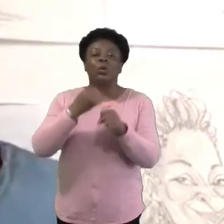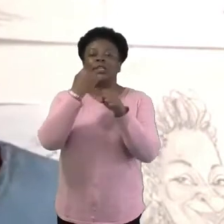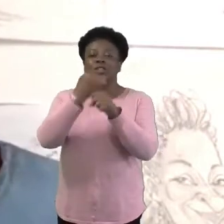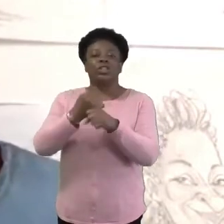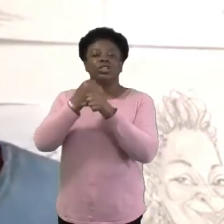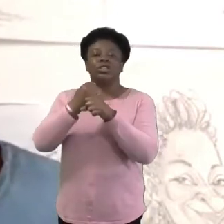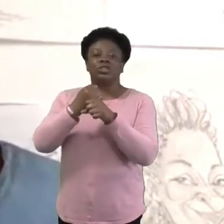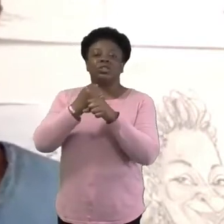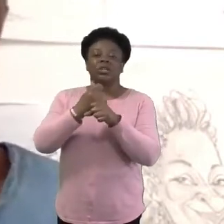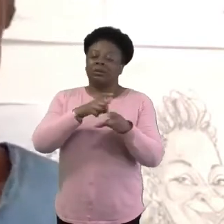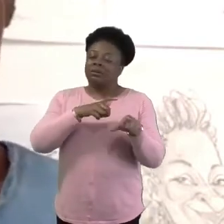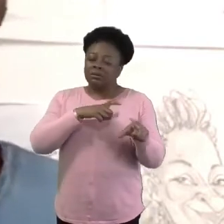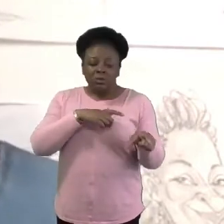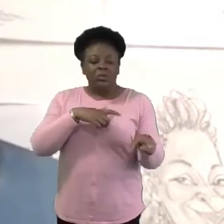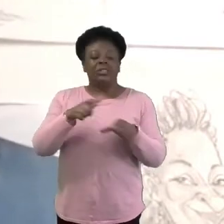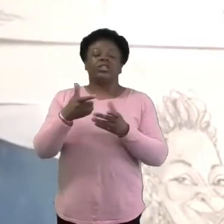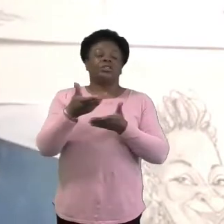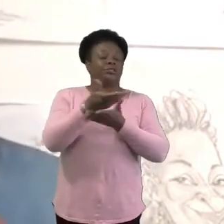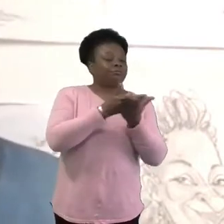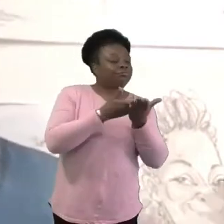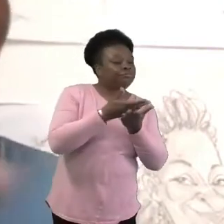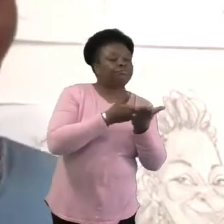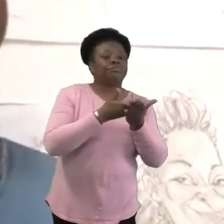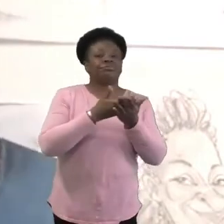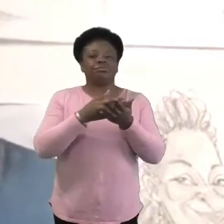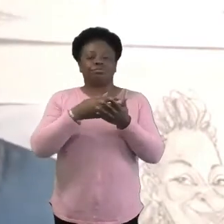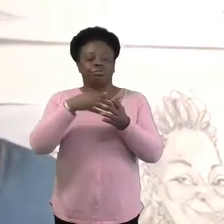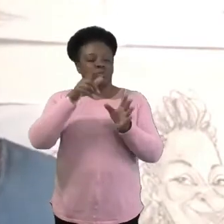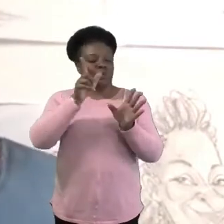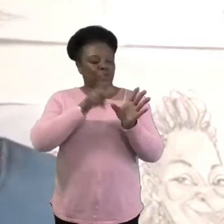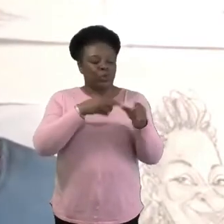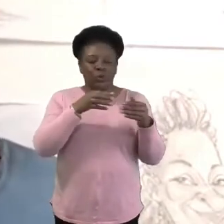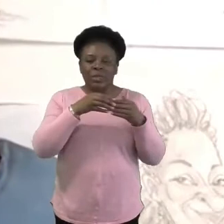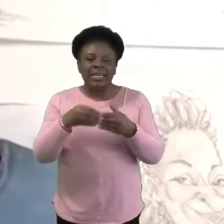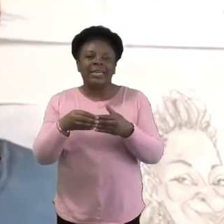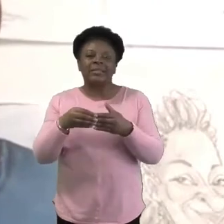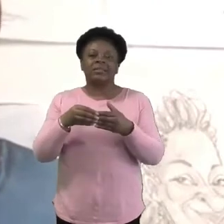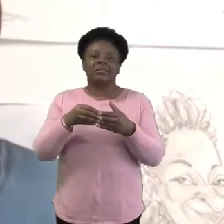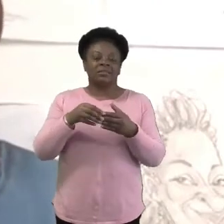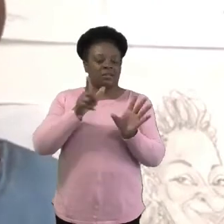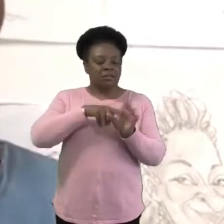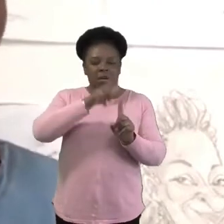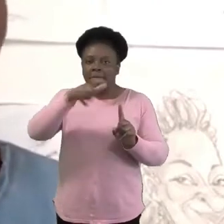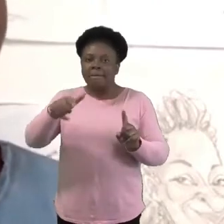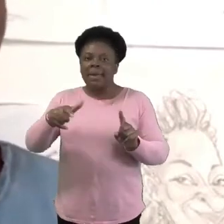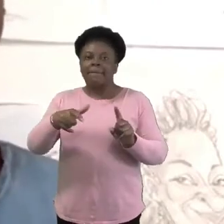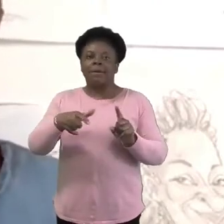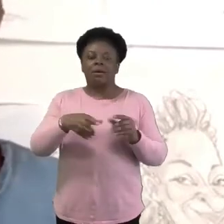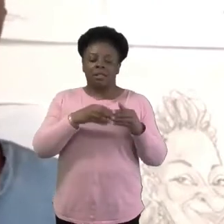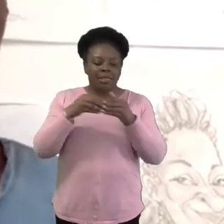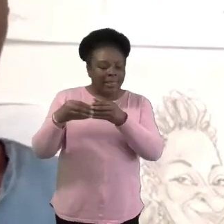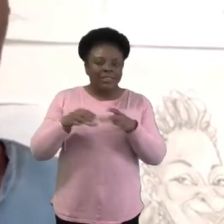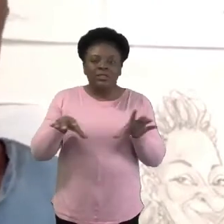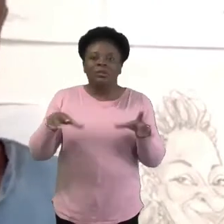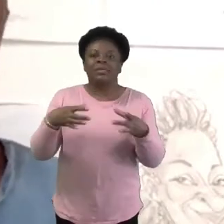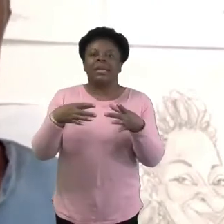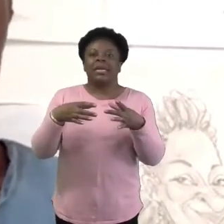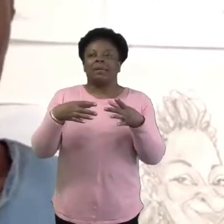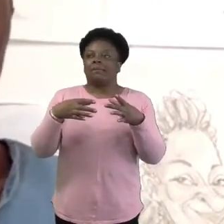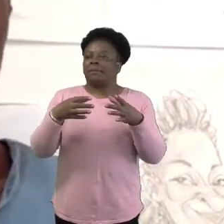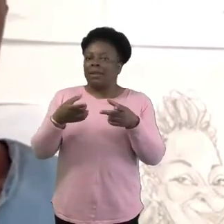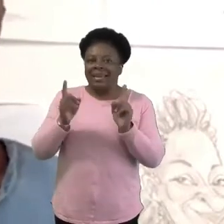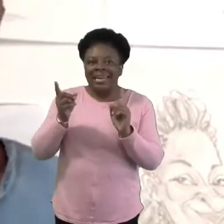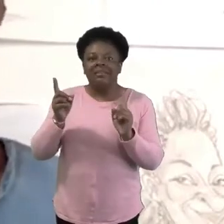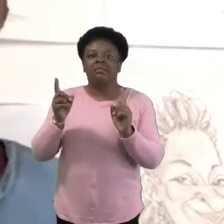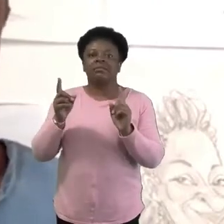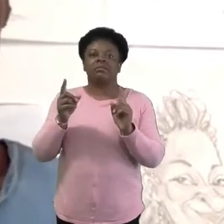amongst your youth ministry, amongst your team, your leadership team, your church in general, you know, how can we build back? How can we